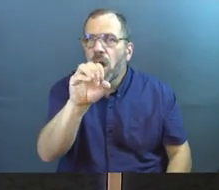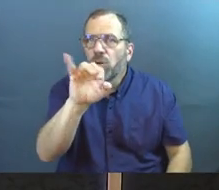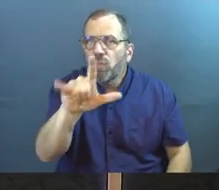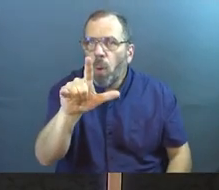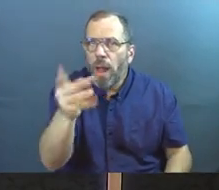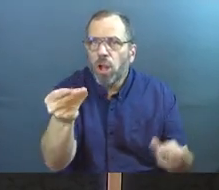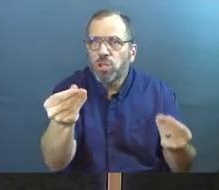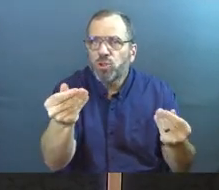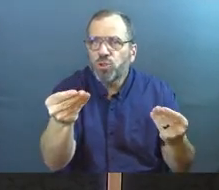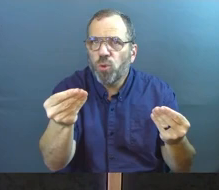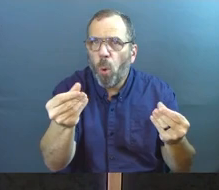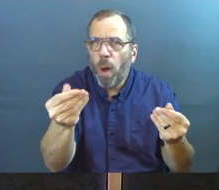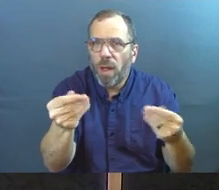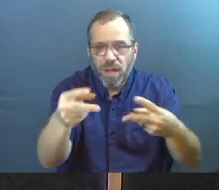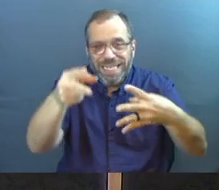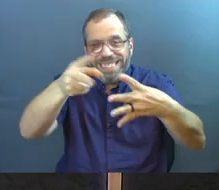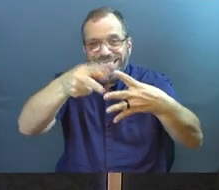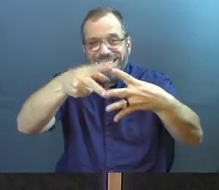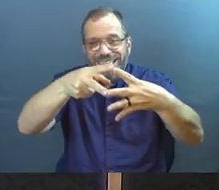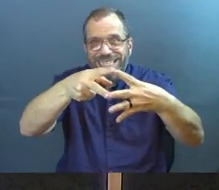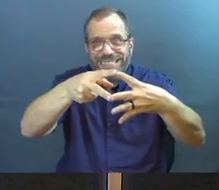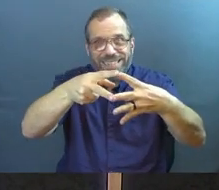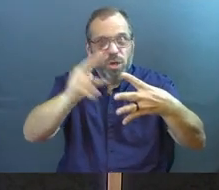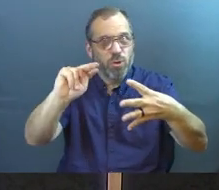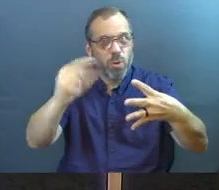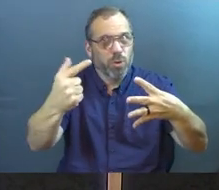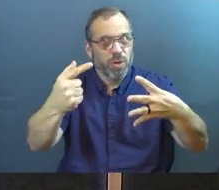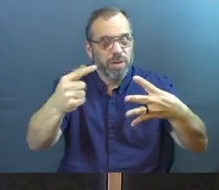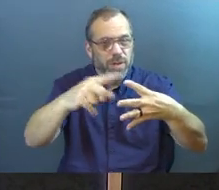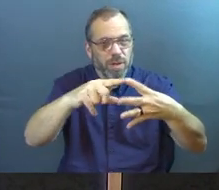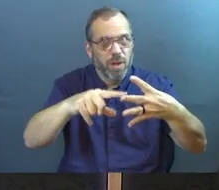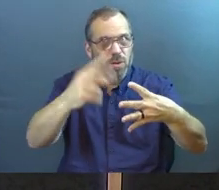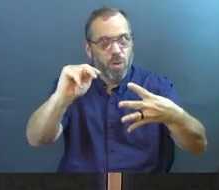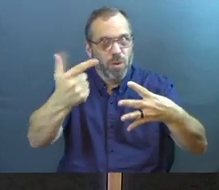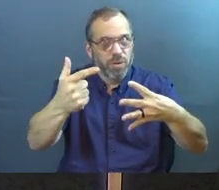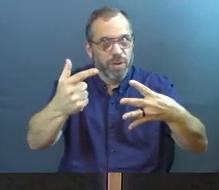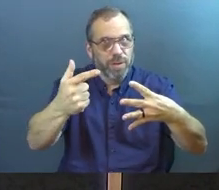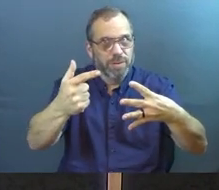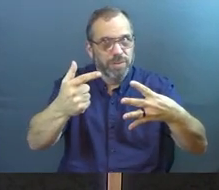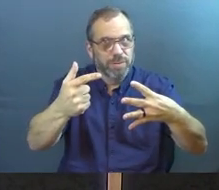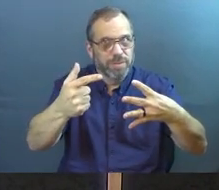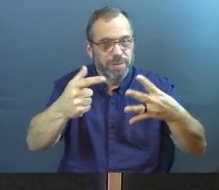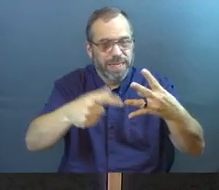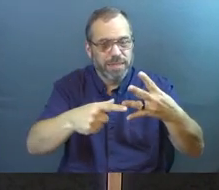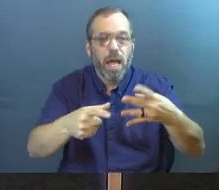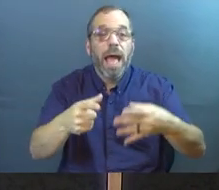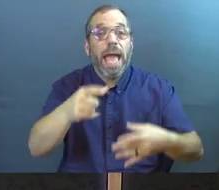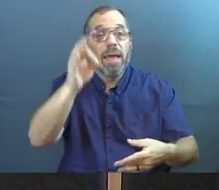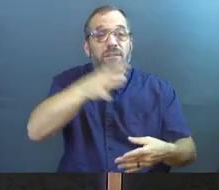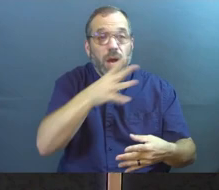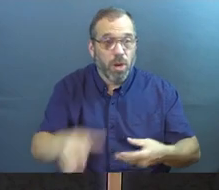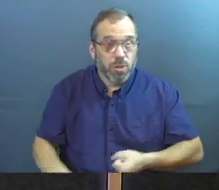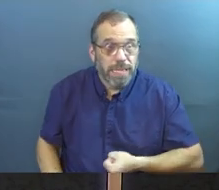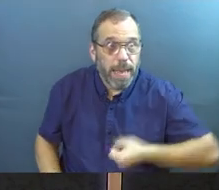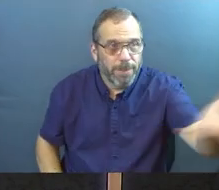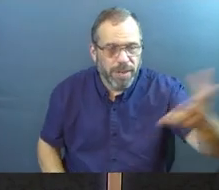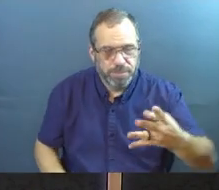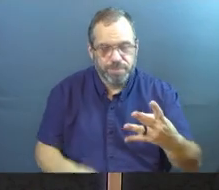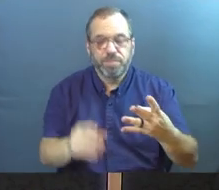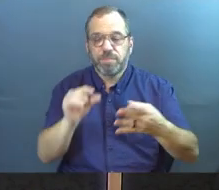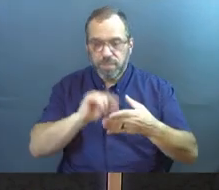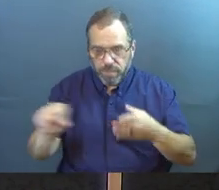scatter seed onto, and the first two are definitely not successful. You need to aim better man. Okay, verse 6,